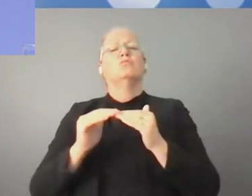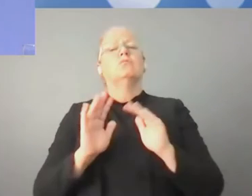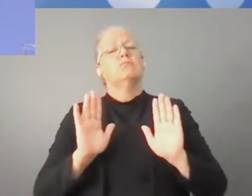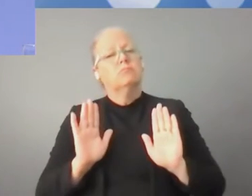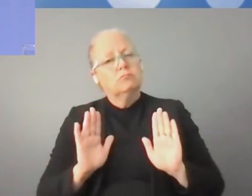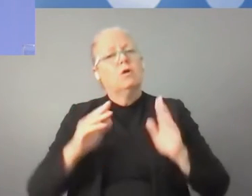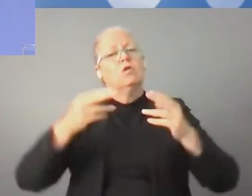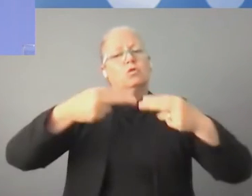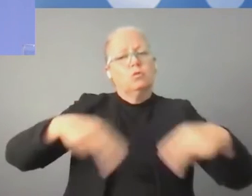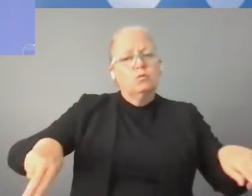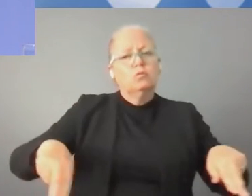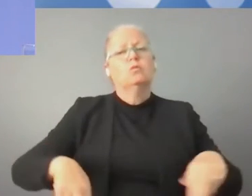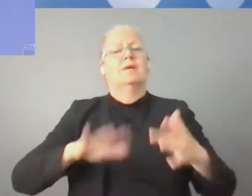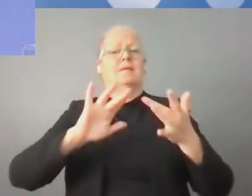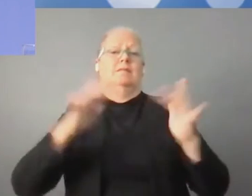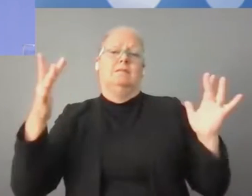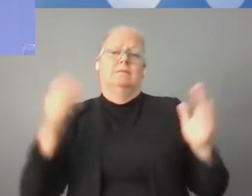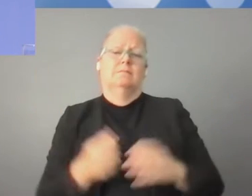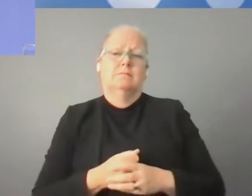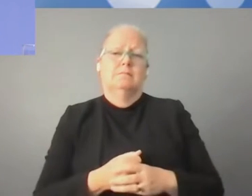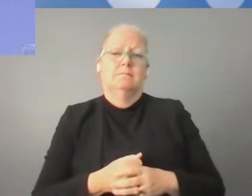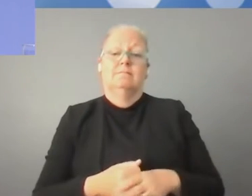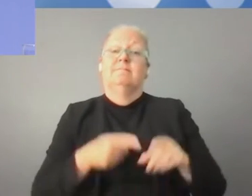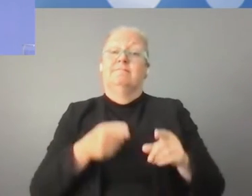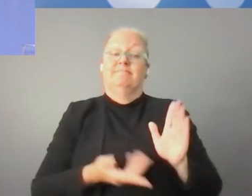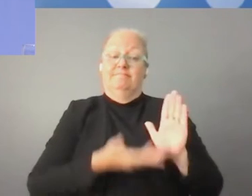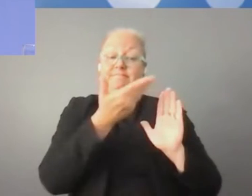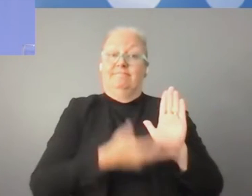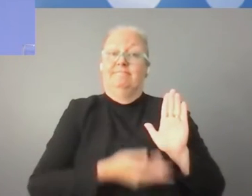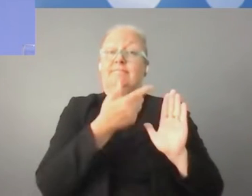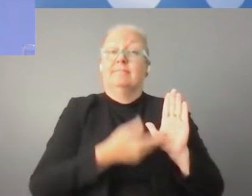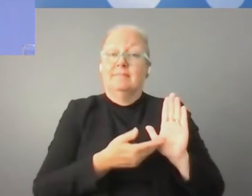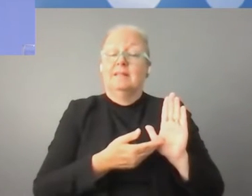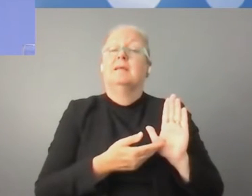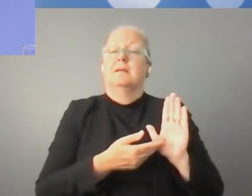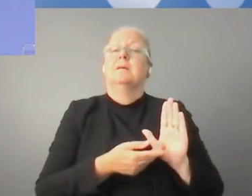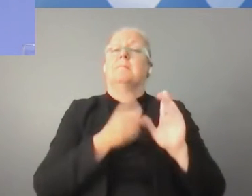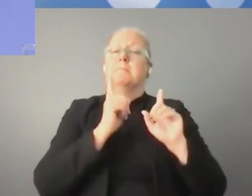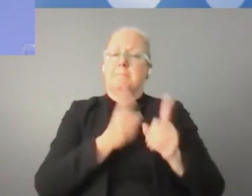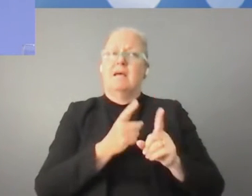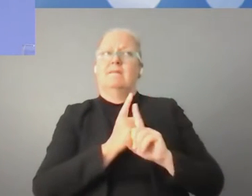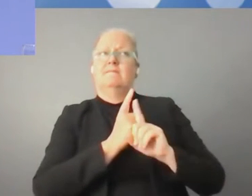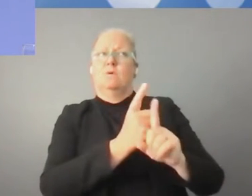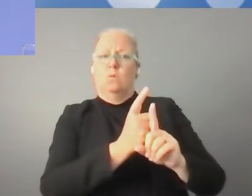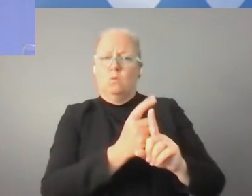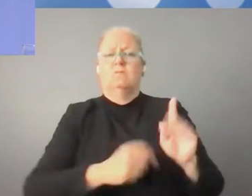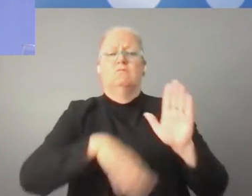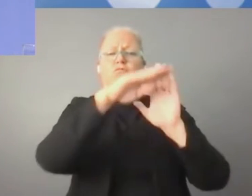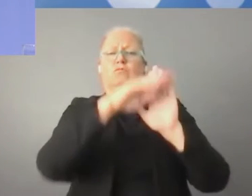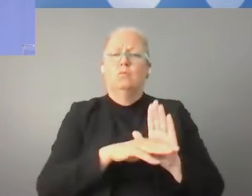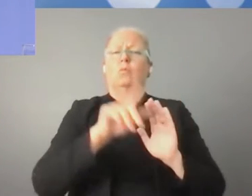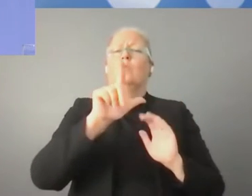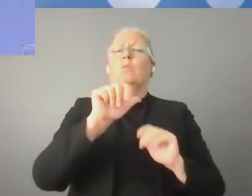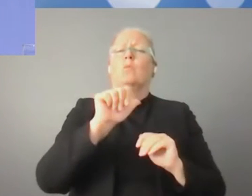And these regulations must be based on the rule of law. We need a multi-stakeholder